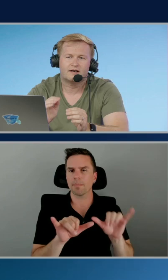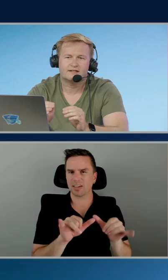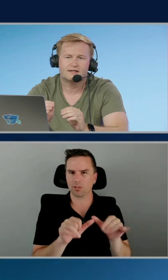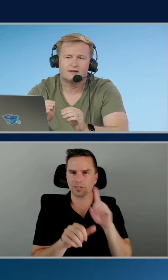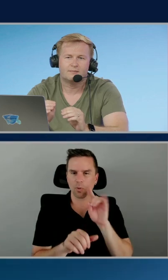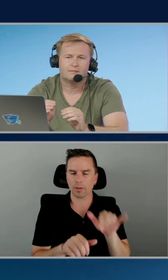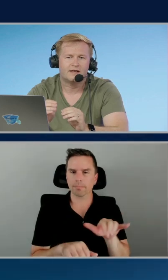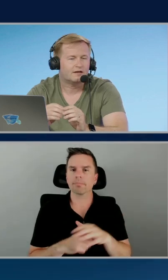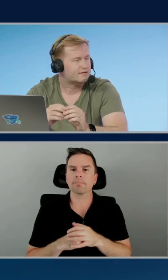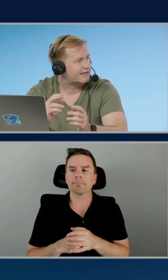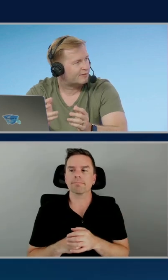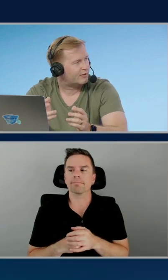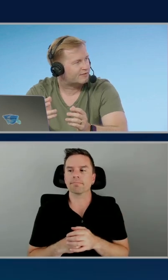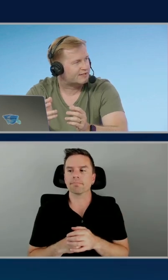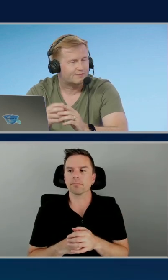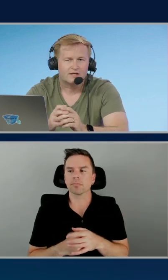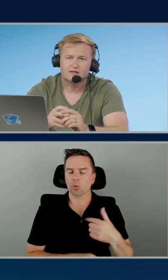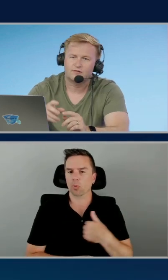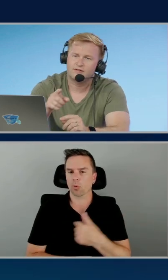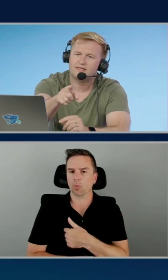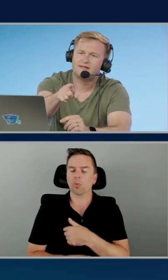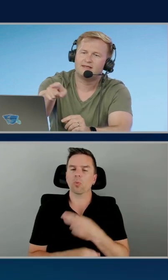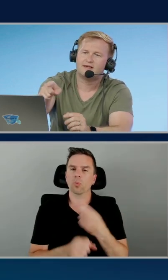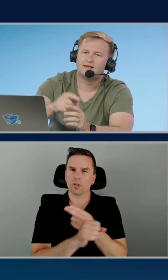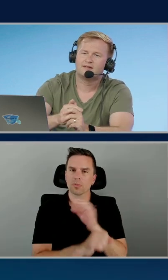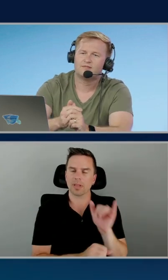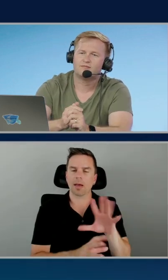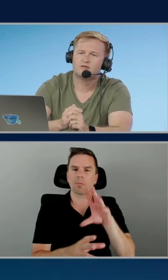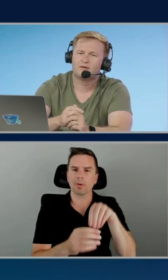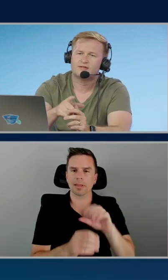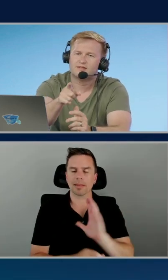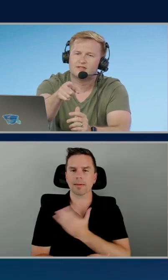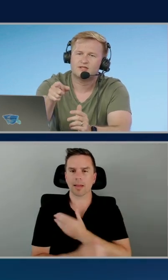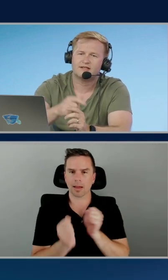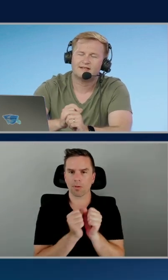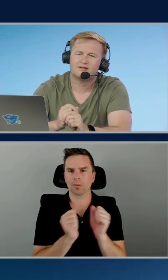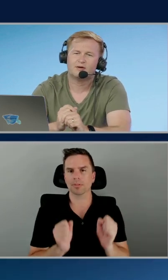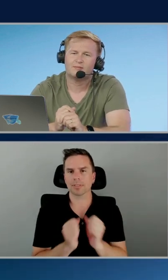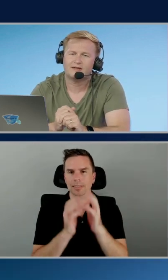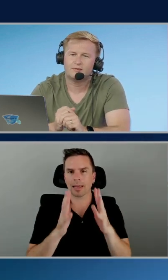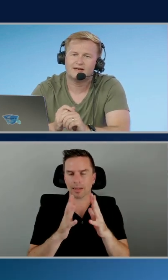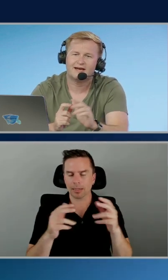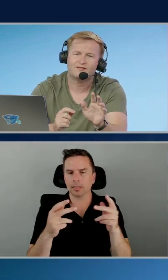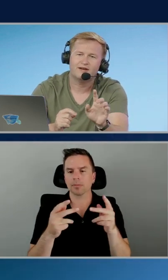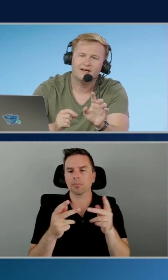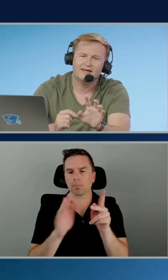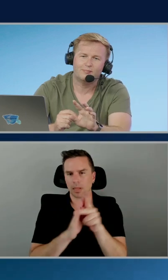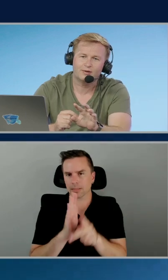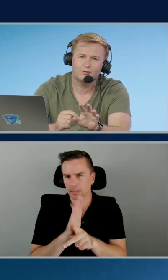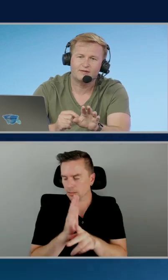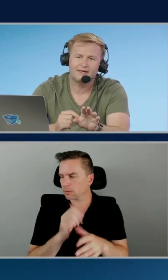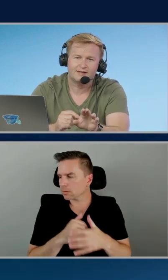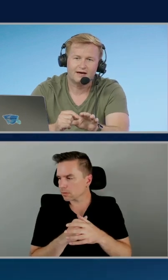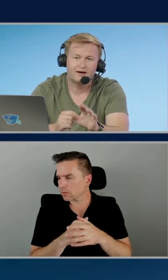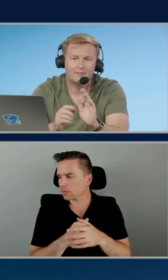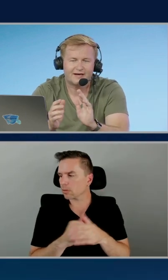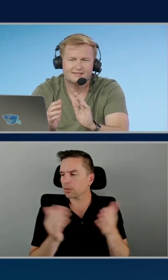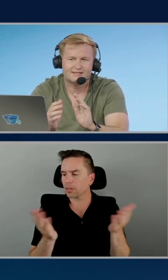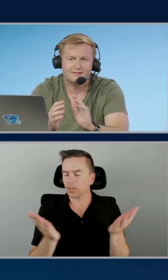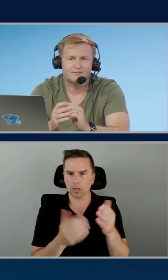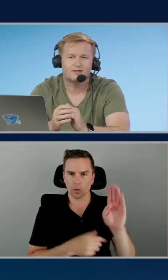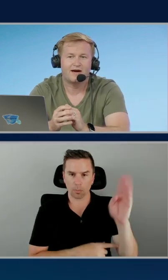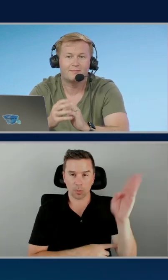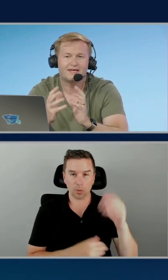a target in our scaling policy. So if we see the response chart down at the bottom here, we have in blue our